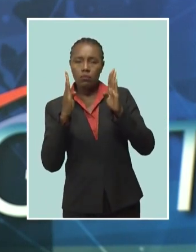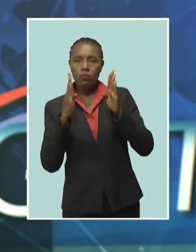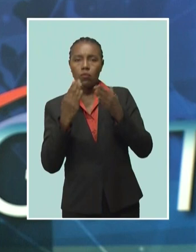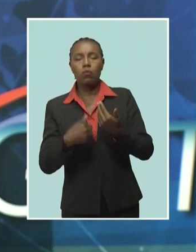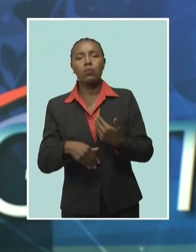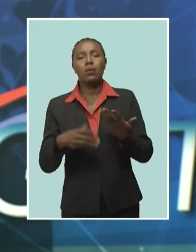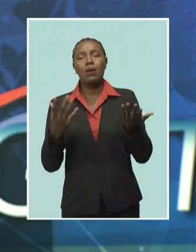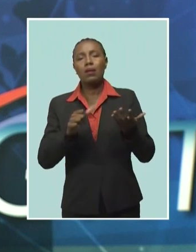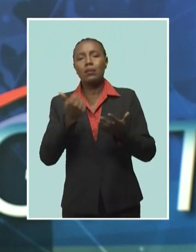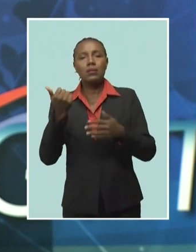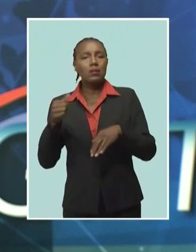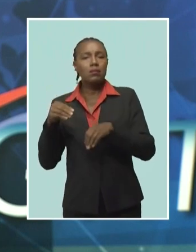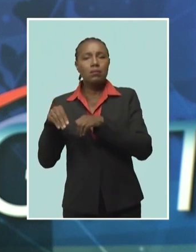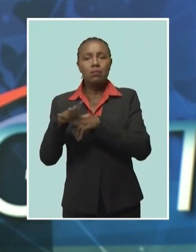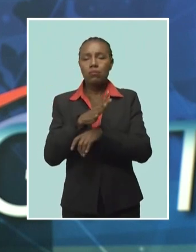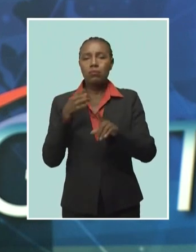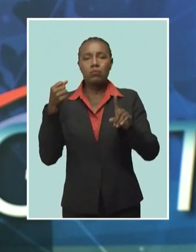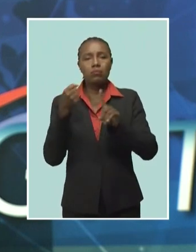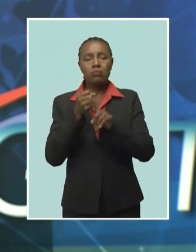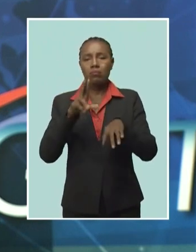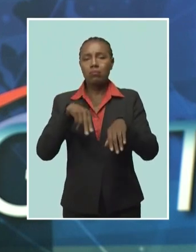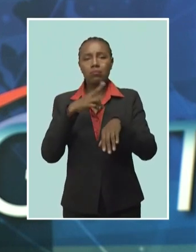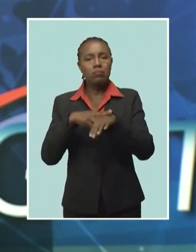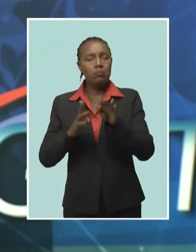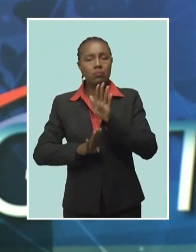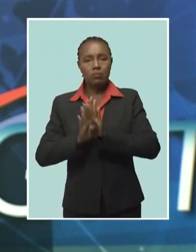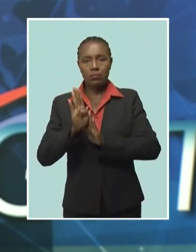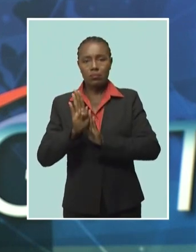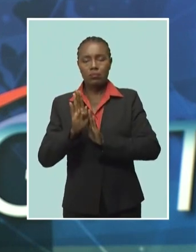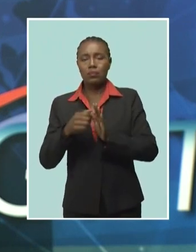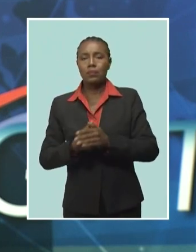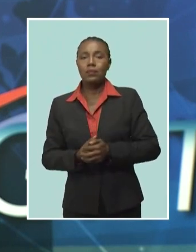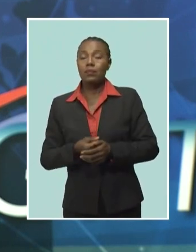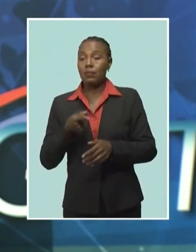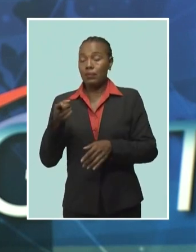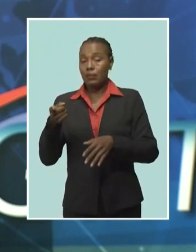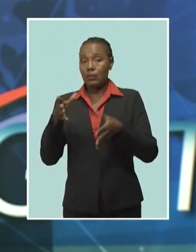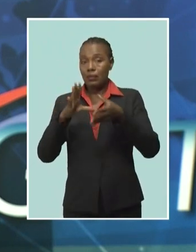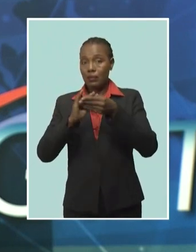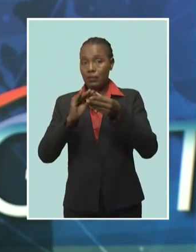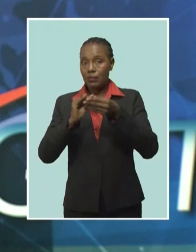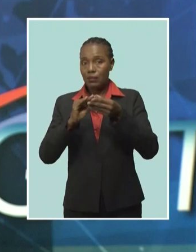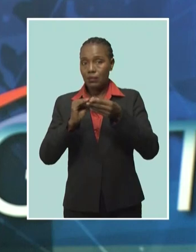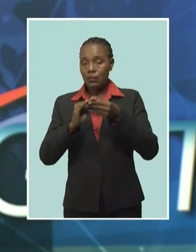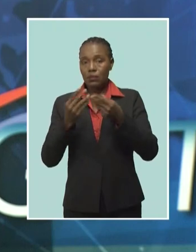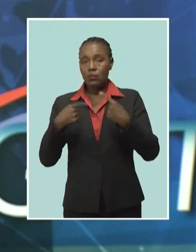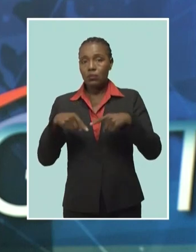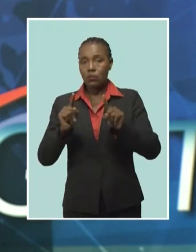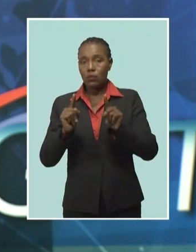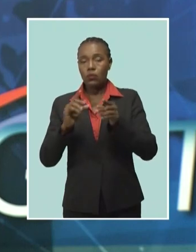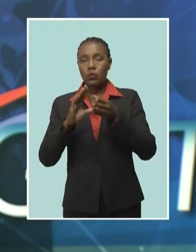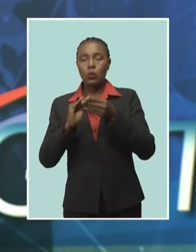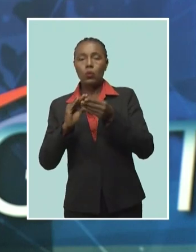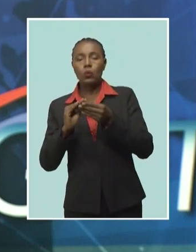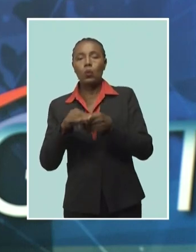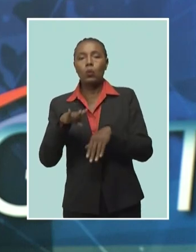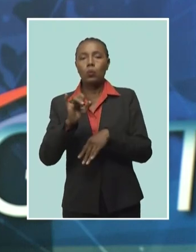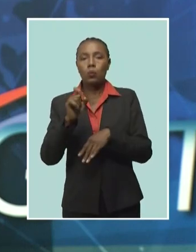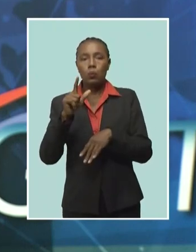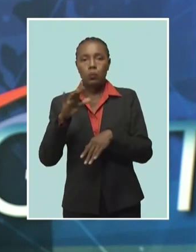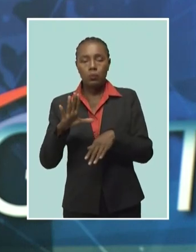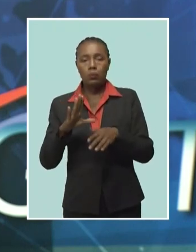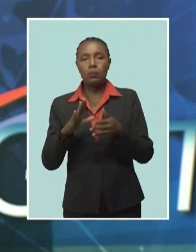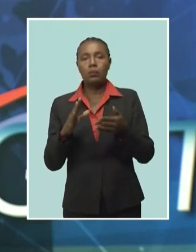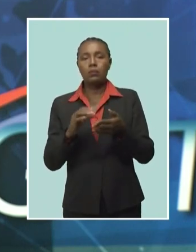realities that have an impact on the nation's development. Senator Nichols made the call while speaking on the appropriations bill